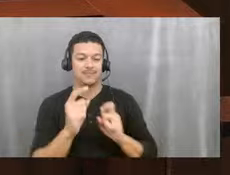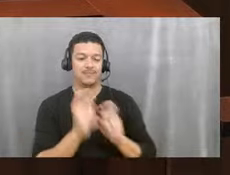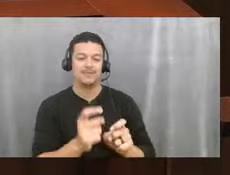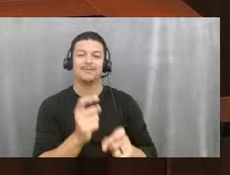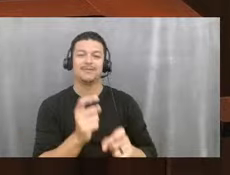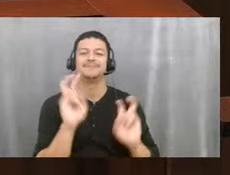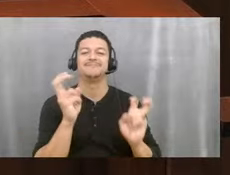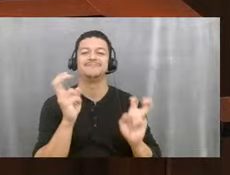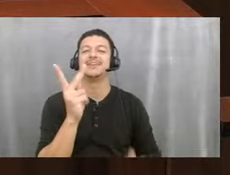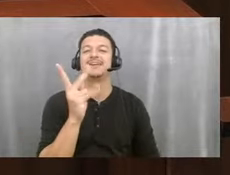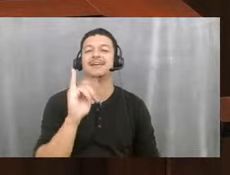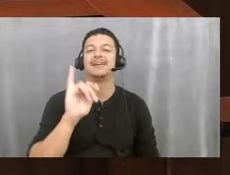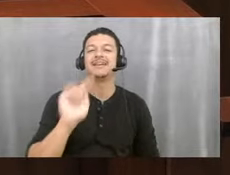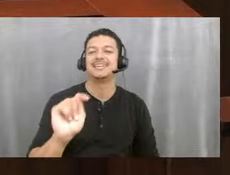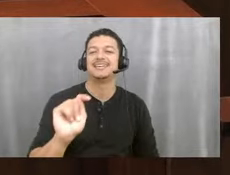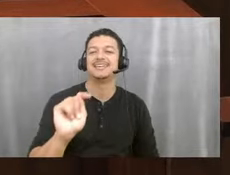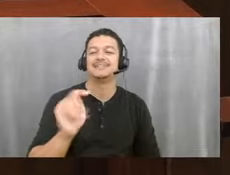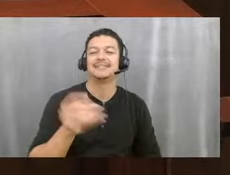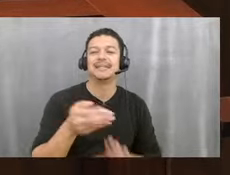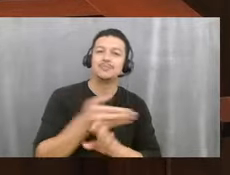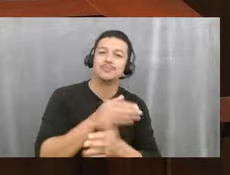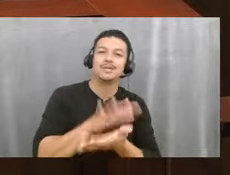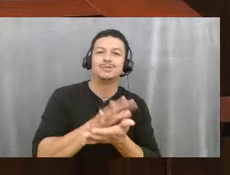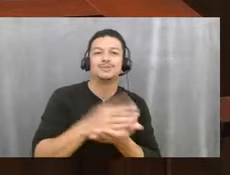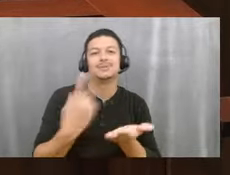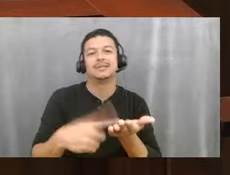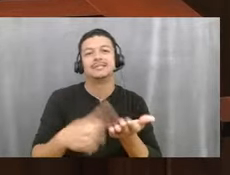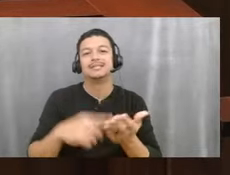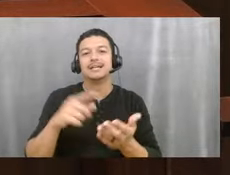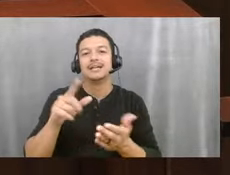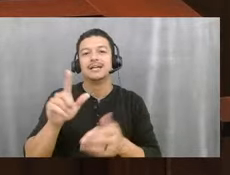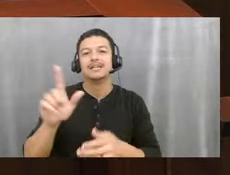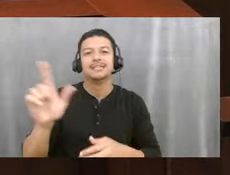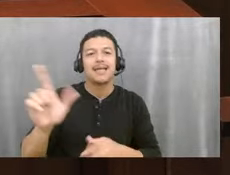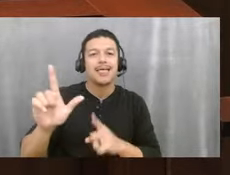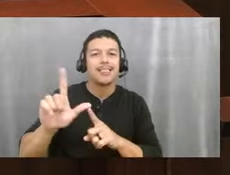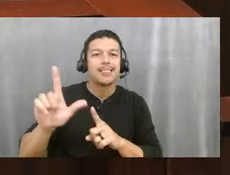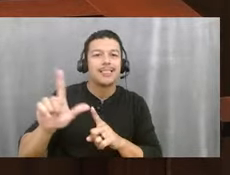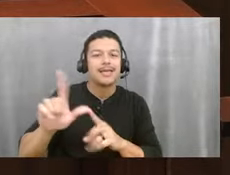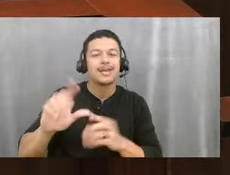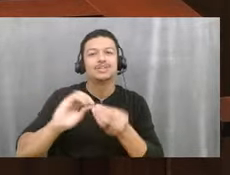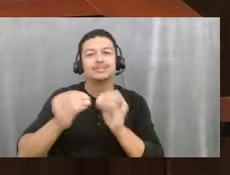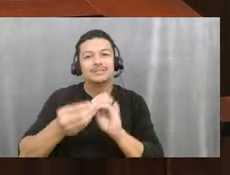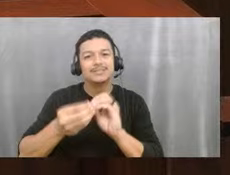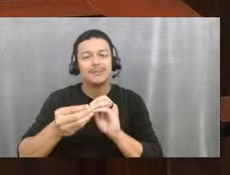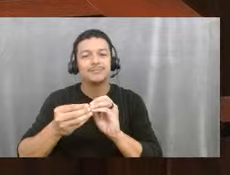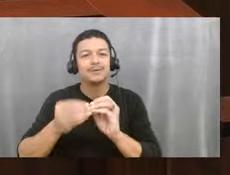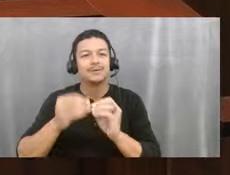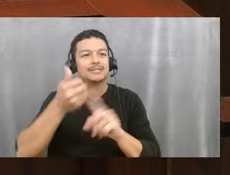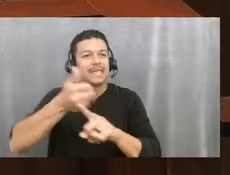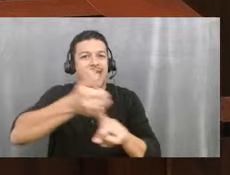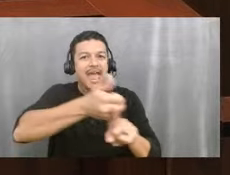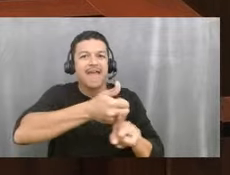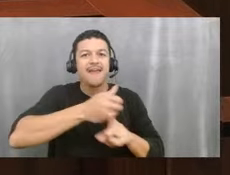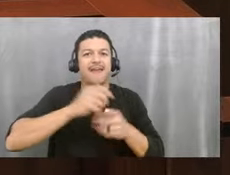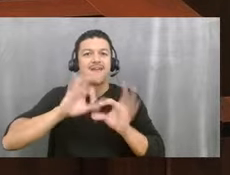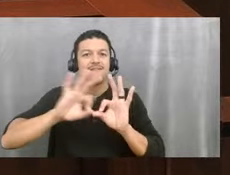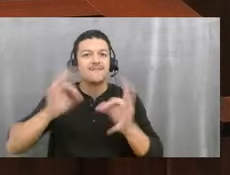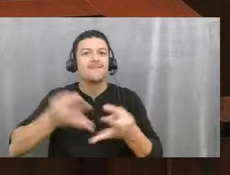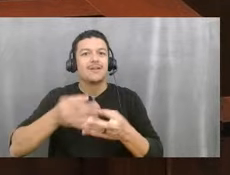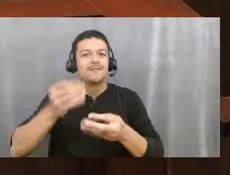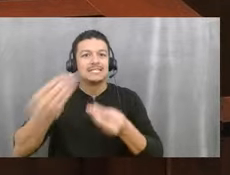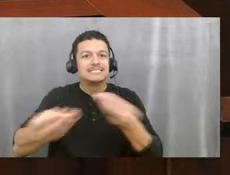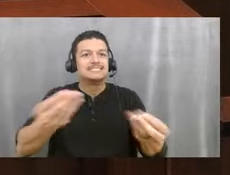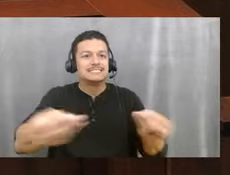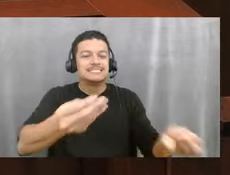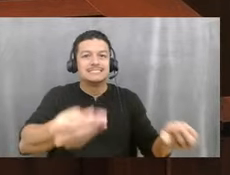preschool kits that talk about letters and numbers. And they went home with every family. was two kits. And so after much cajoling, I finally convinced them to